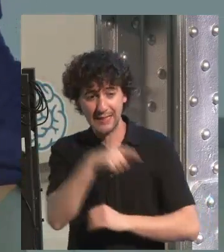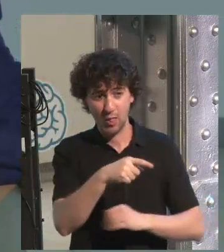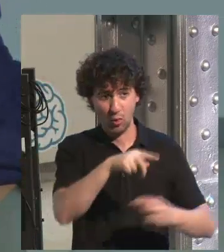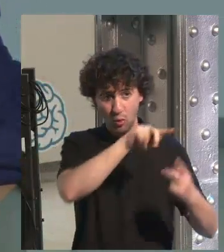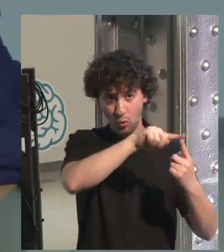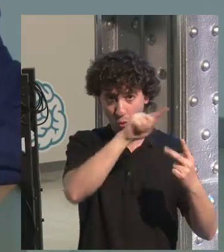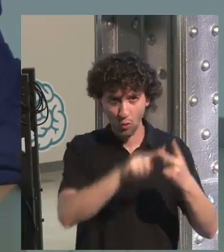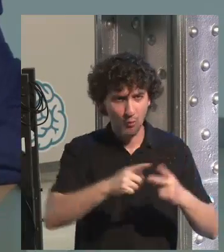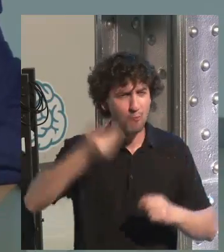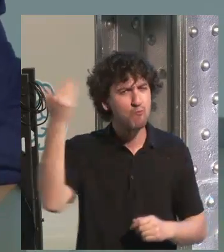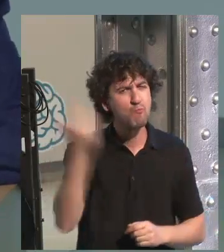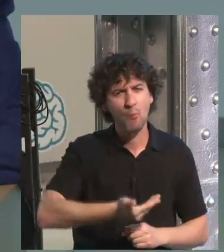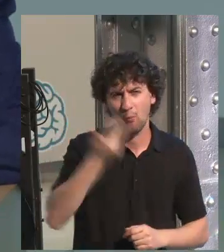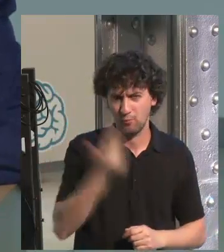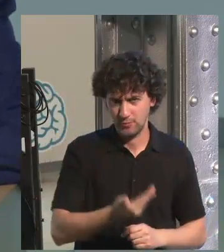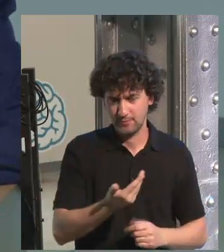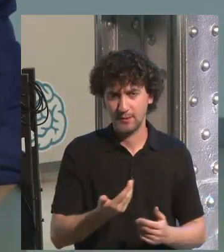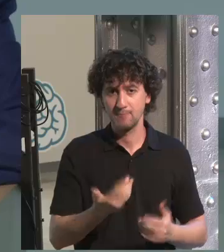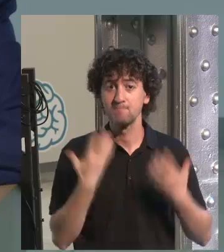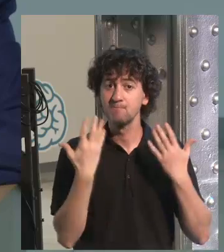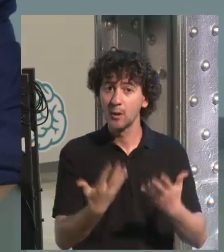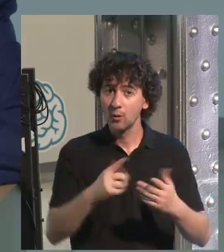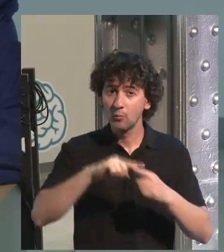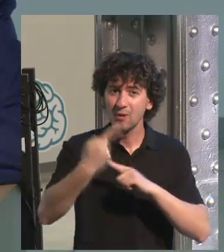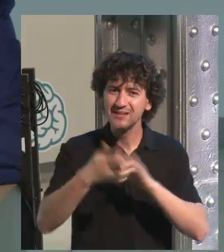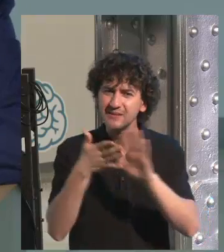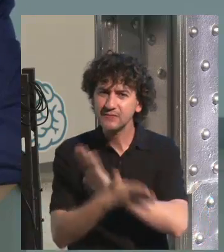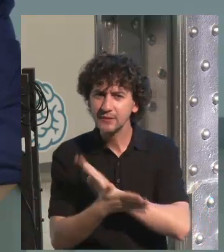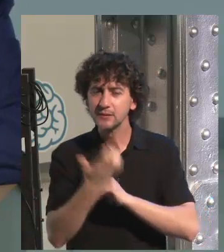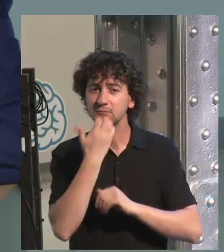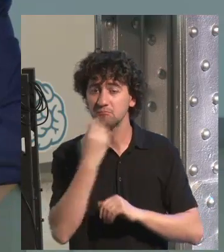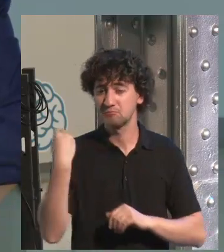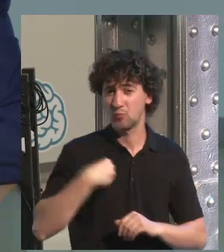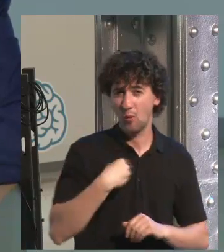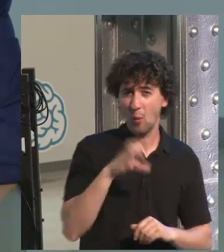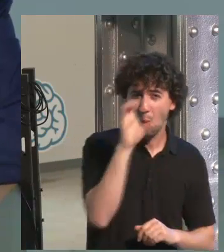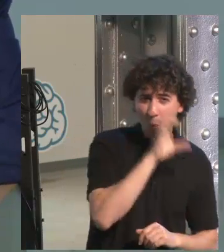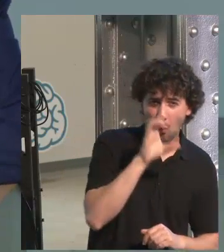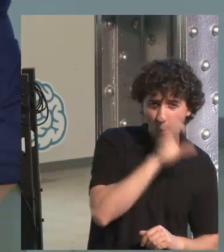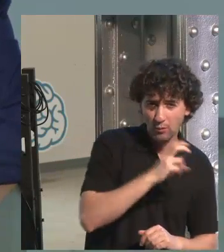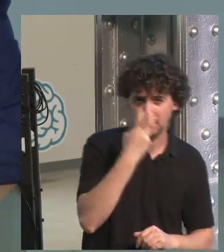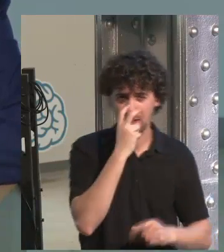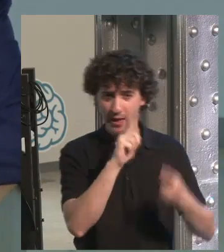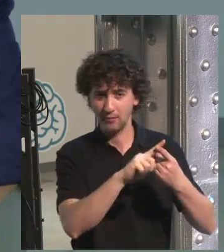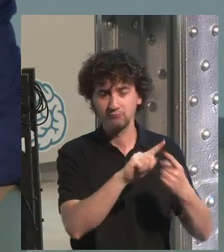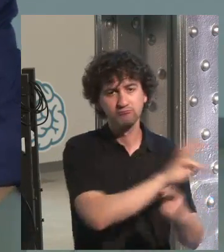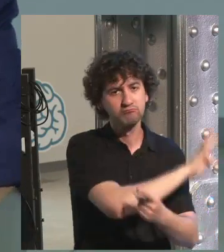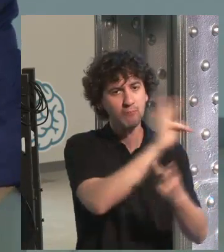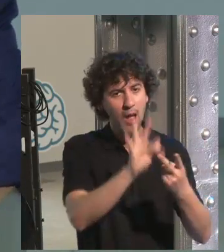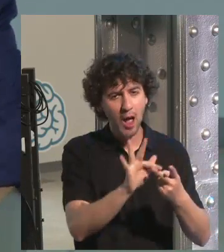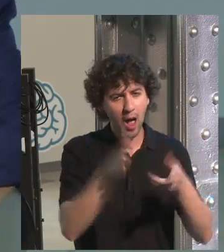you contextualize, and this is essential. But this is also applicable